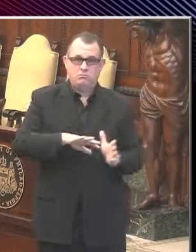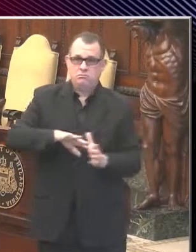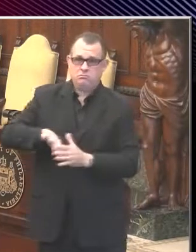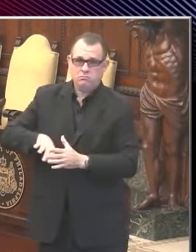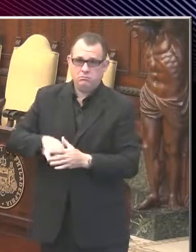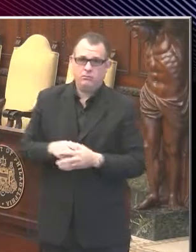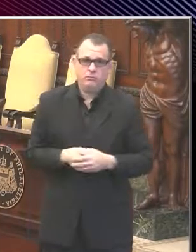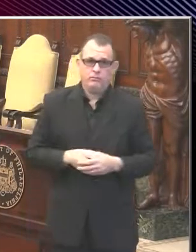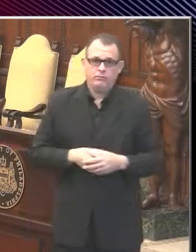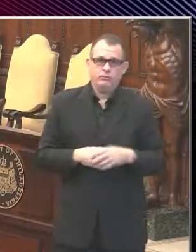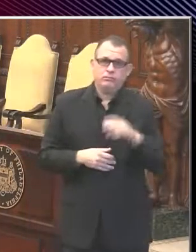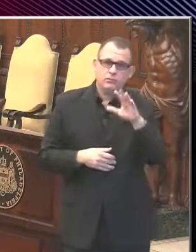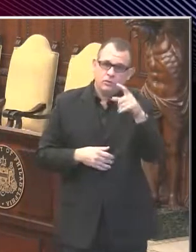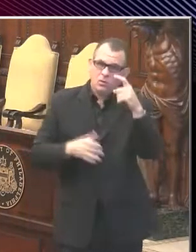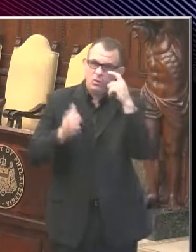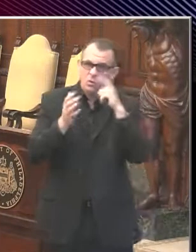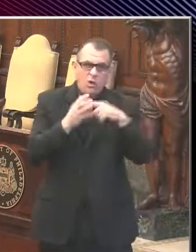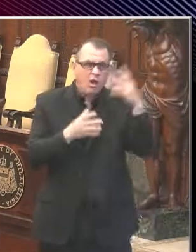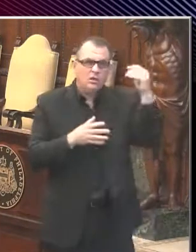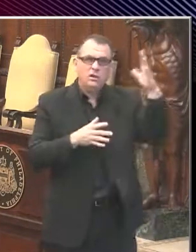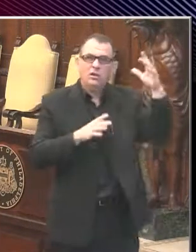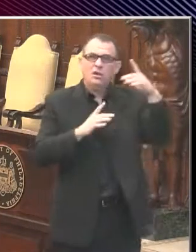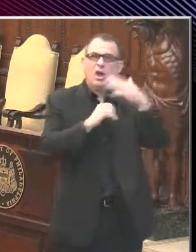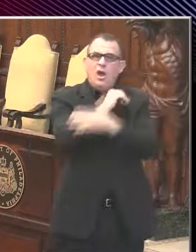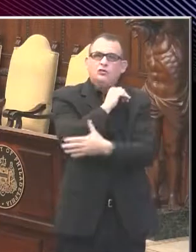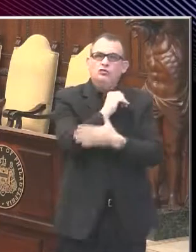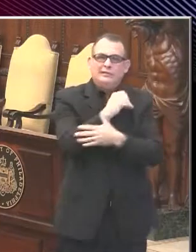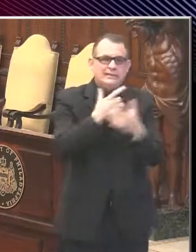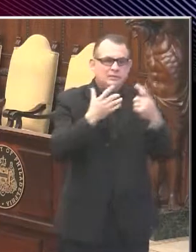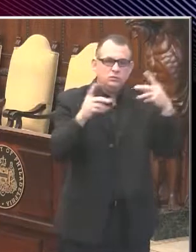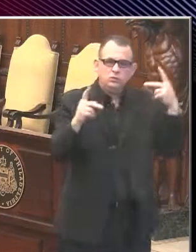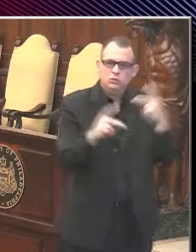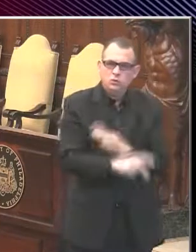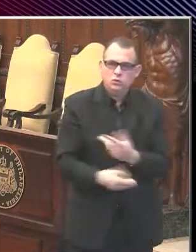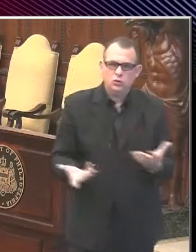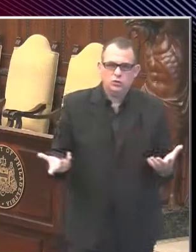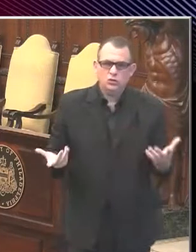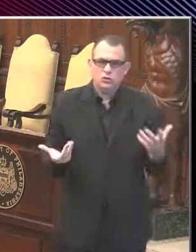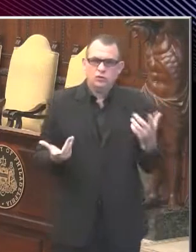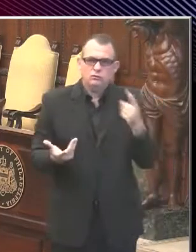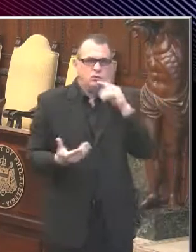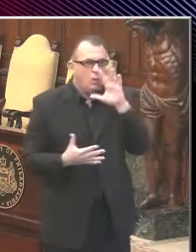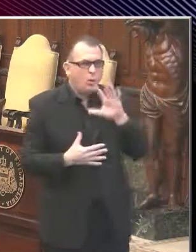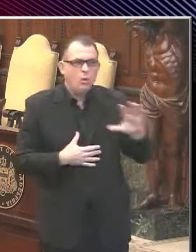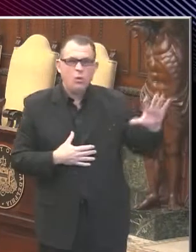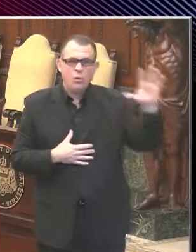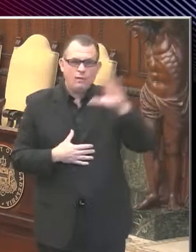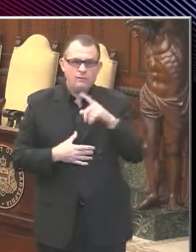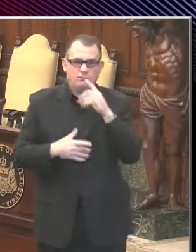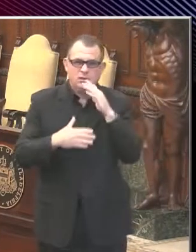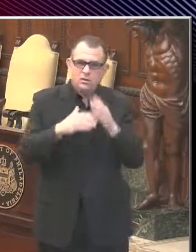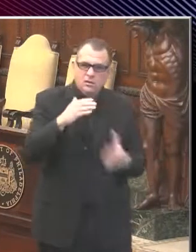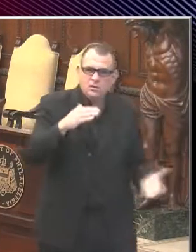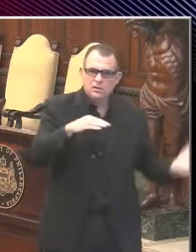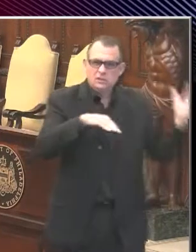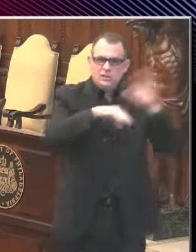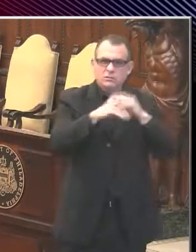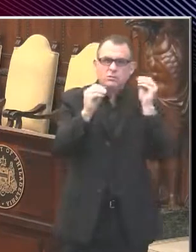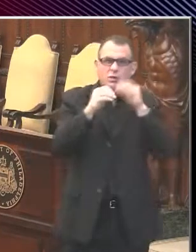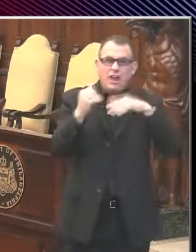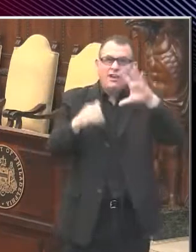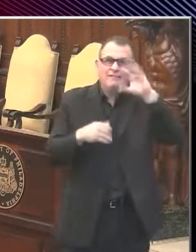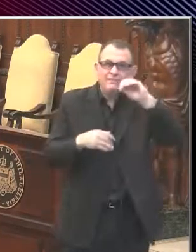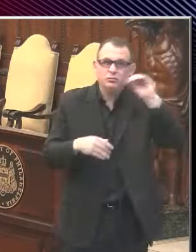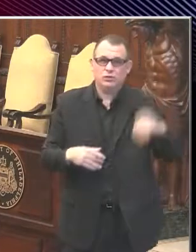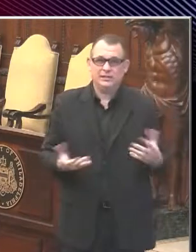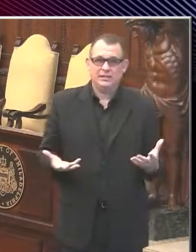epidemic are far worse. In the United States as a whole, case counts are up more than 50% in the past 14 days, and